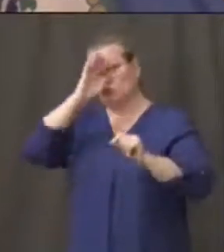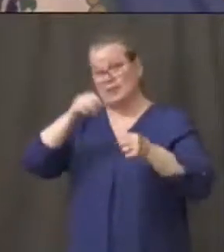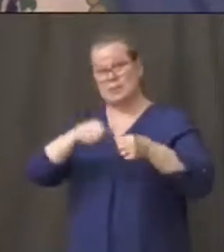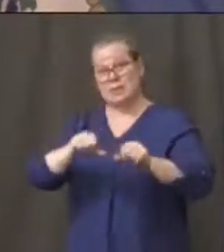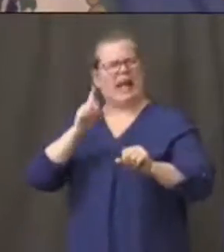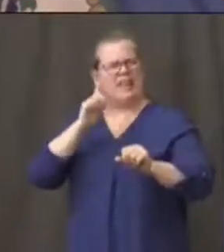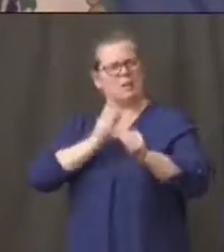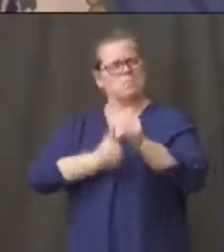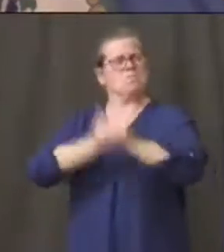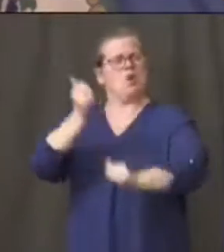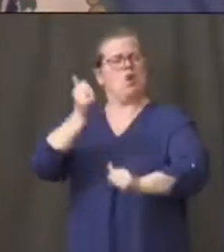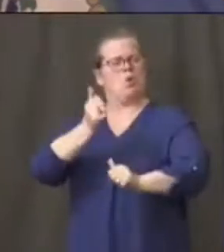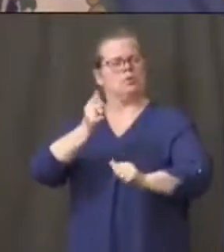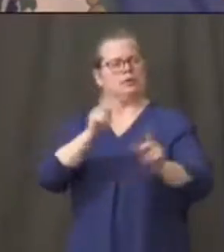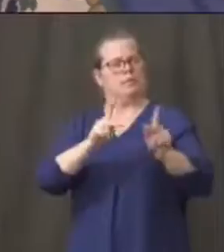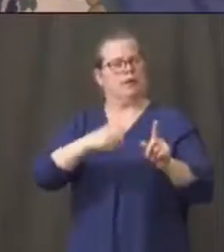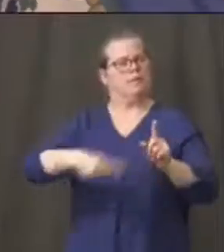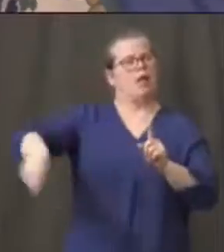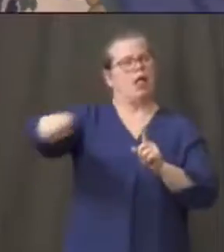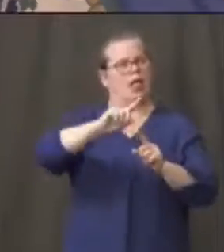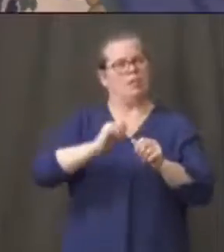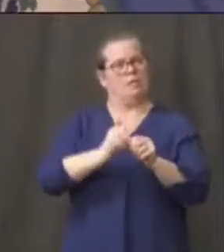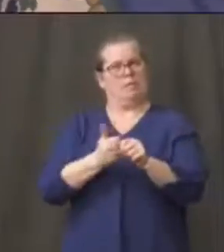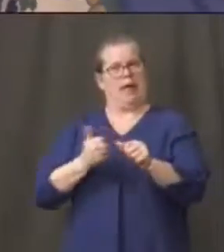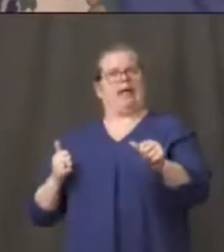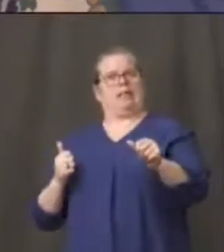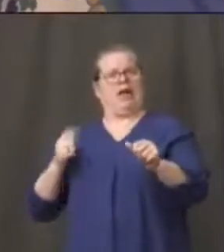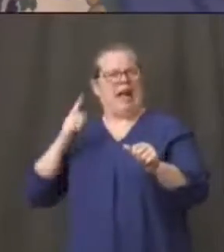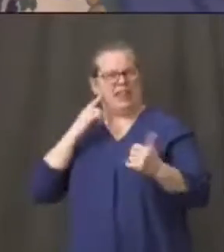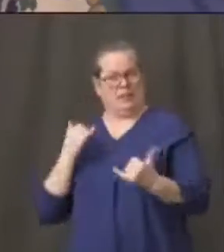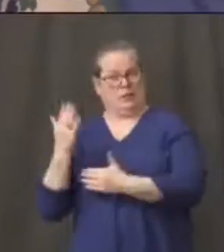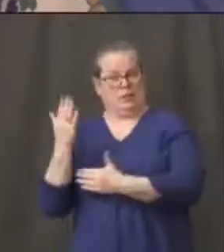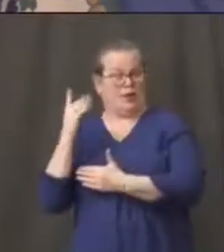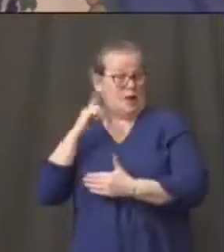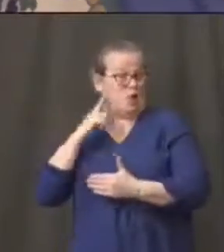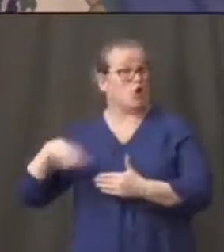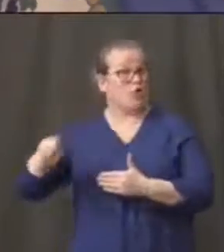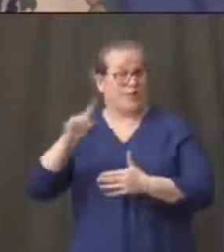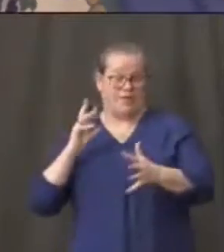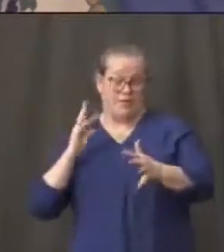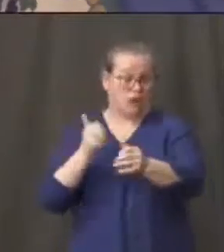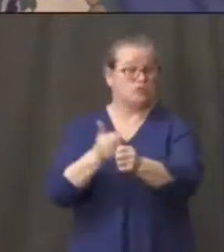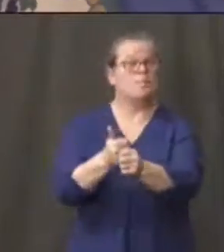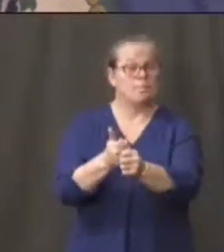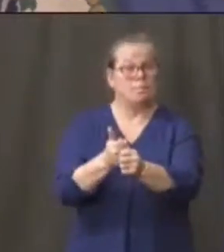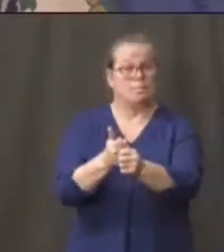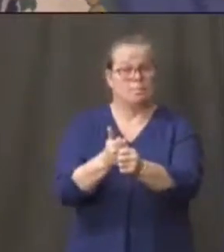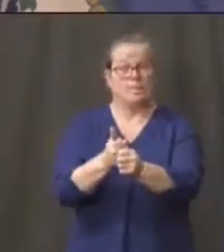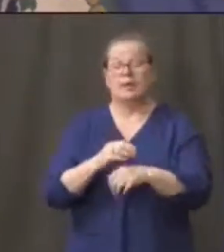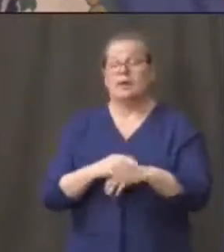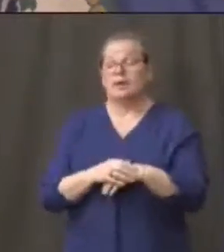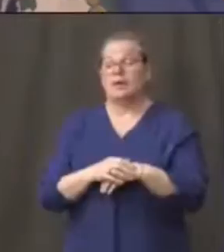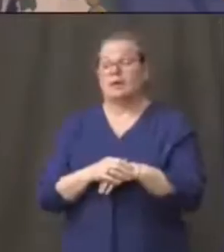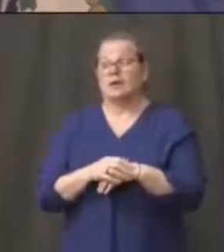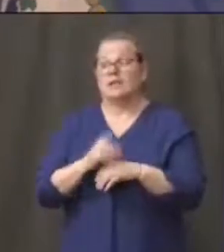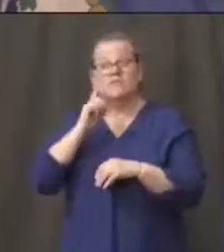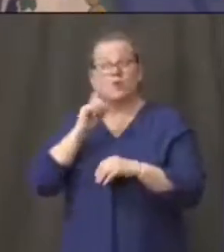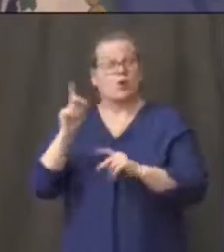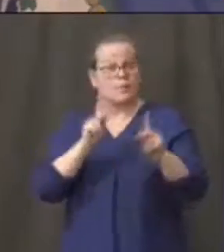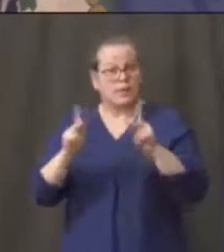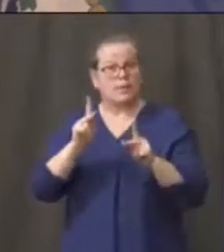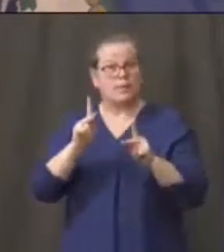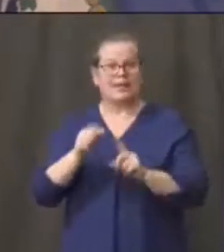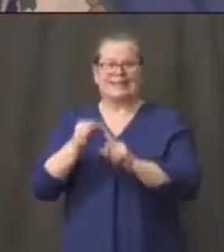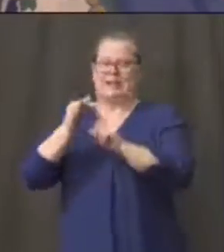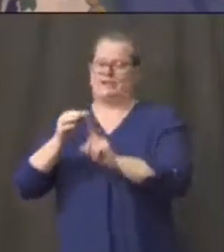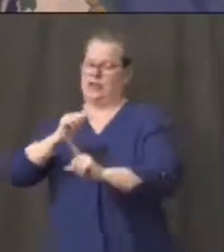majority of the people who are in that backlog i think that's what i heard this morning i i think the fix is working right now for everybody except for those